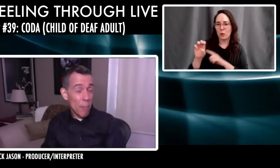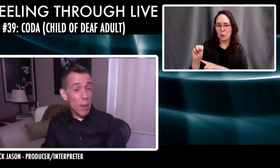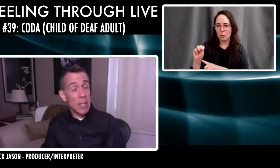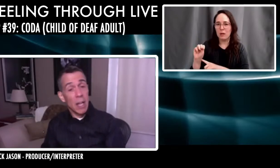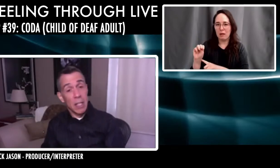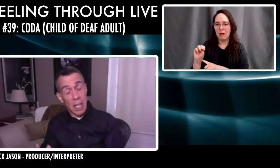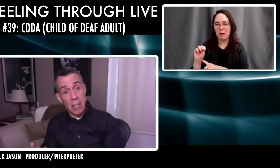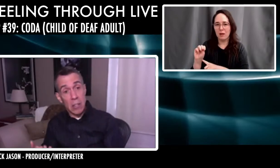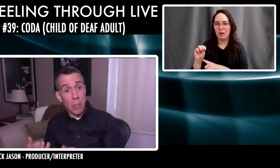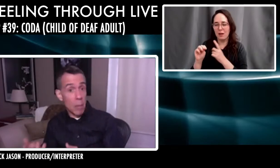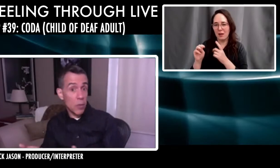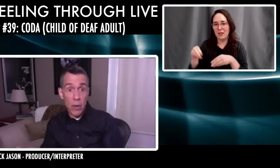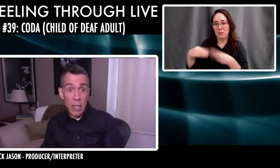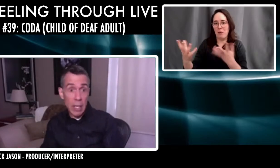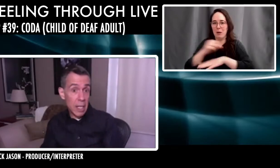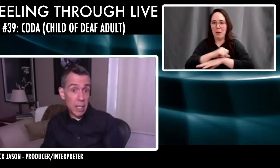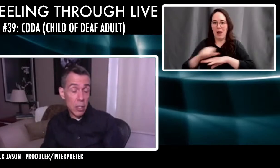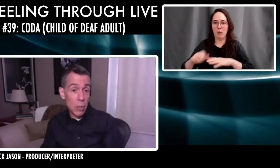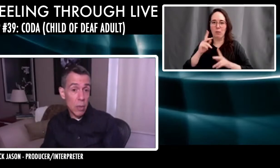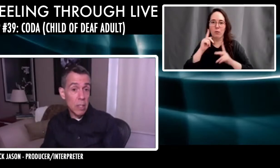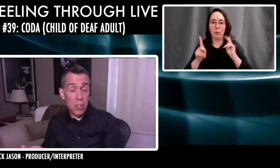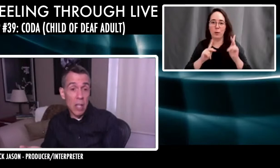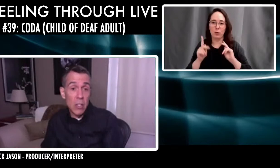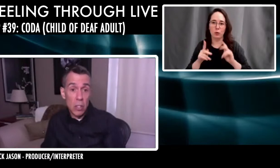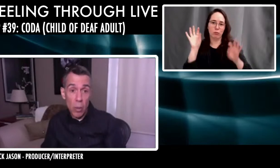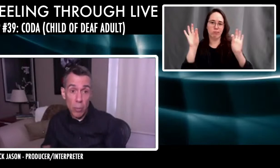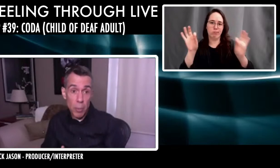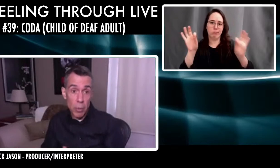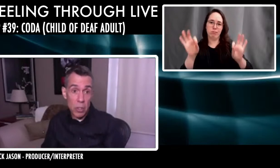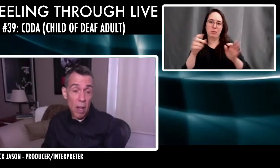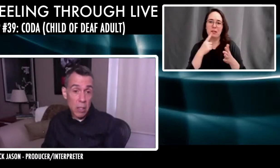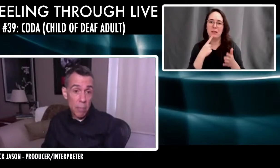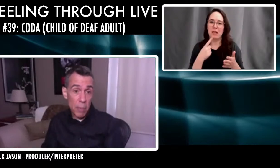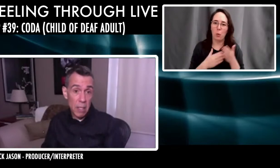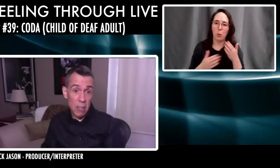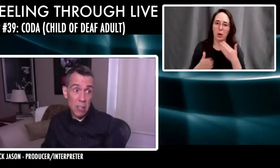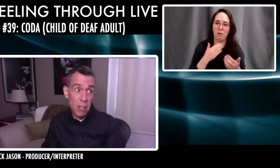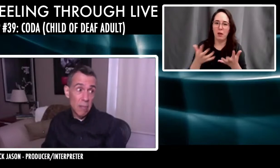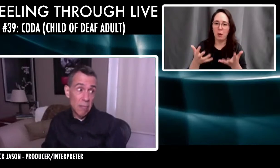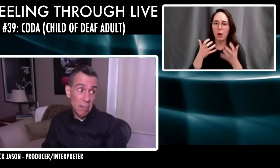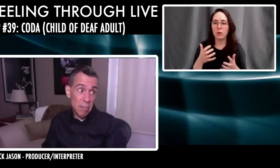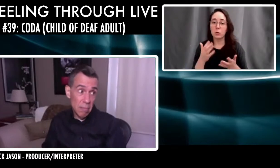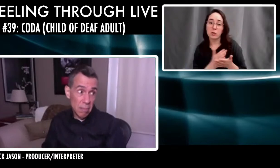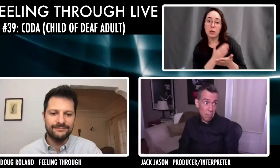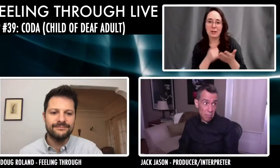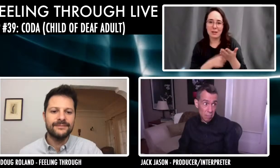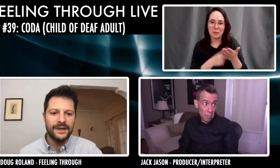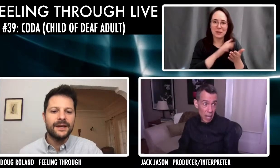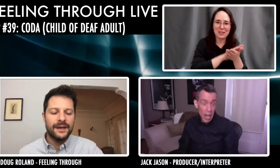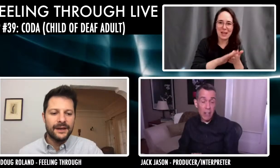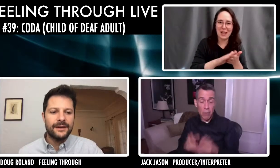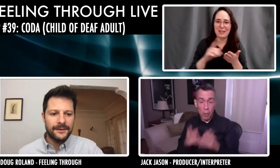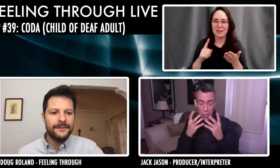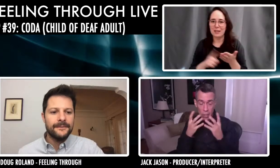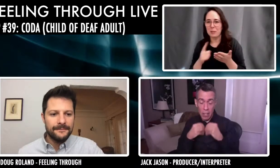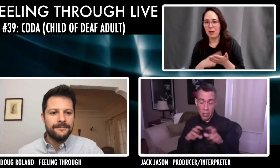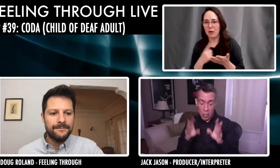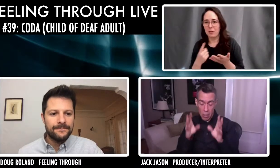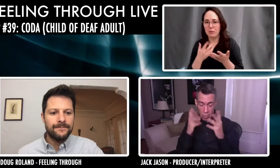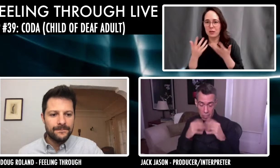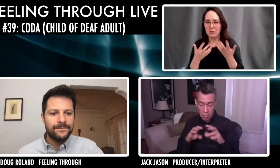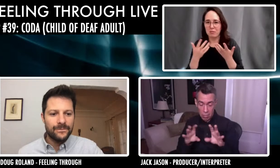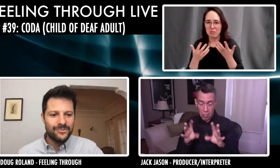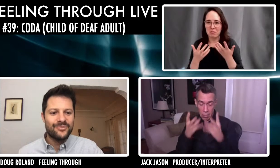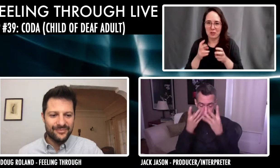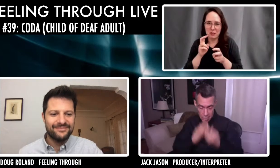but then again, sometimes it's very enlightening too. It's nice to know other people's thoughts and opinions. And I just have to learn to let it